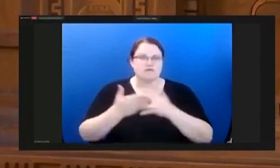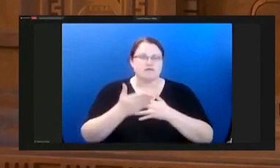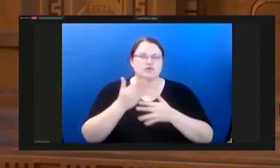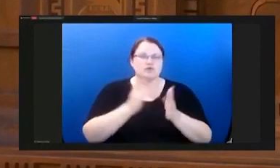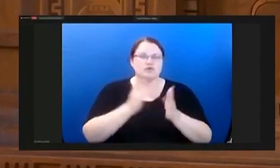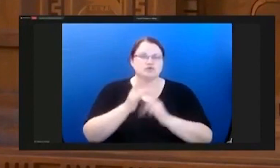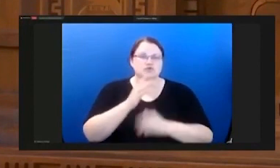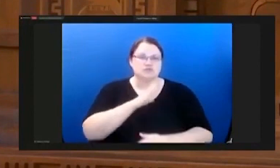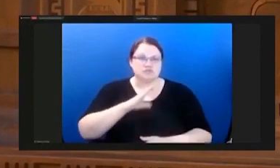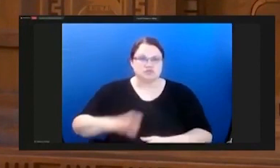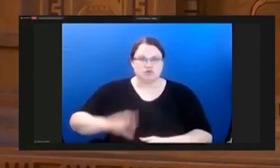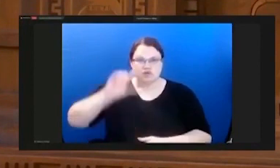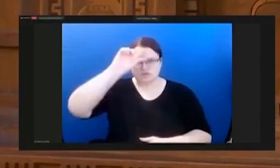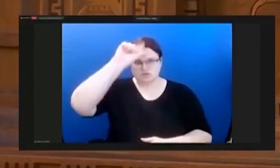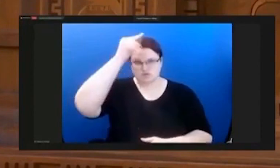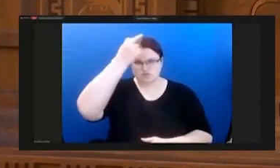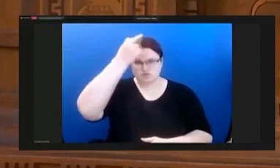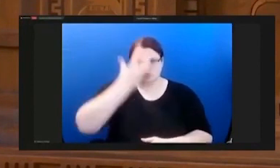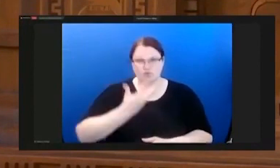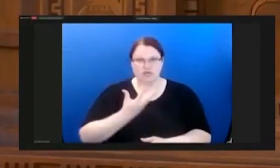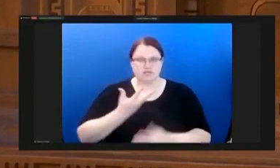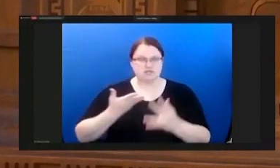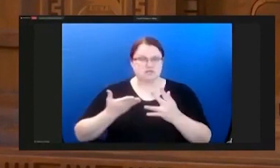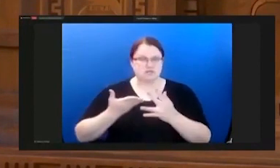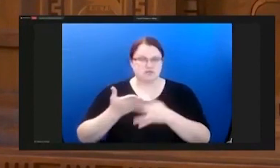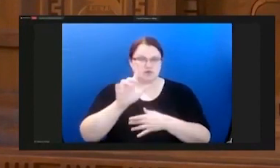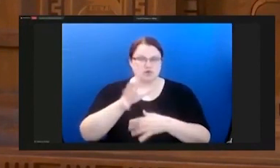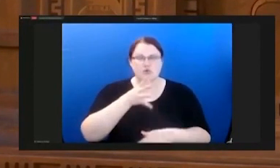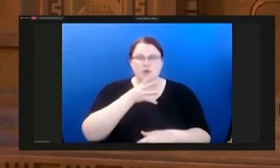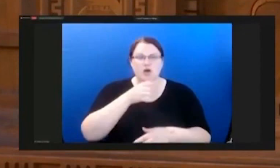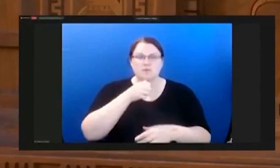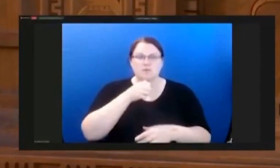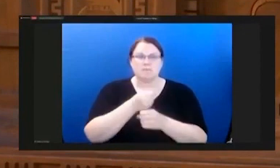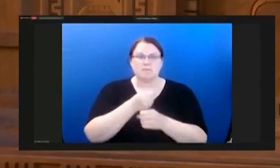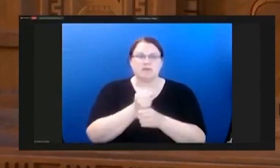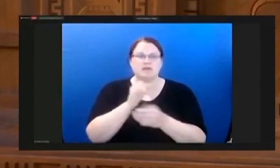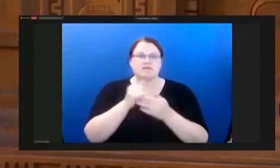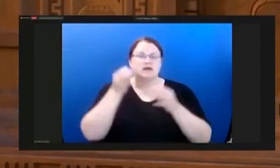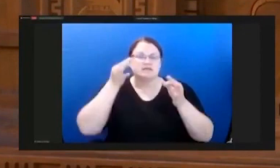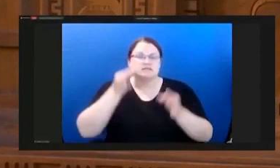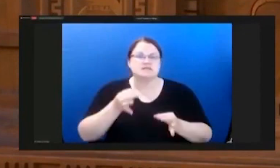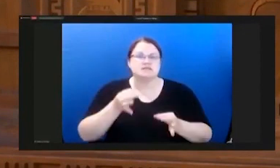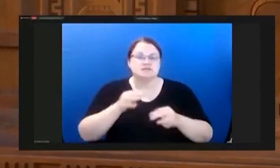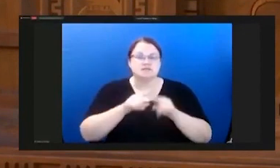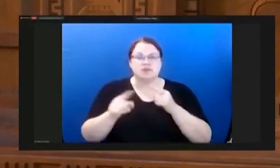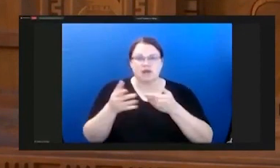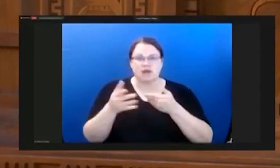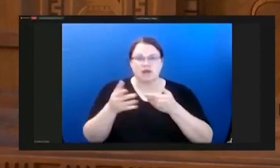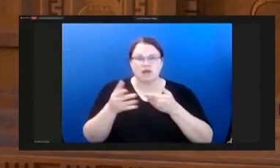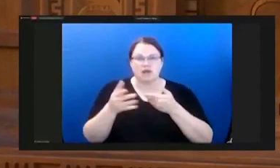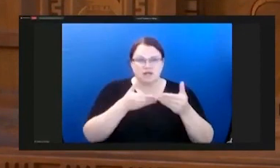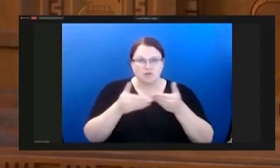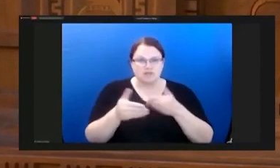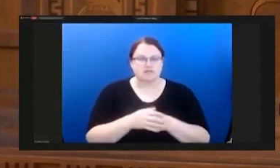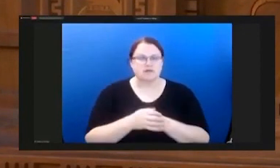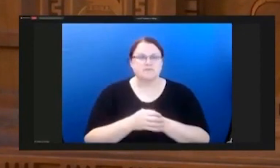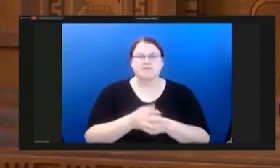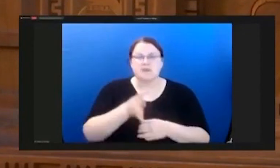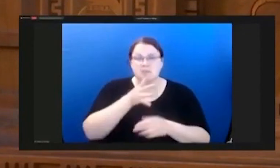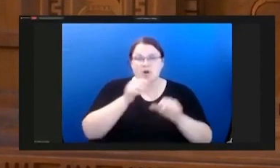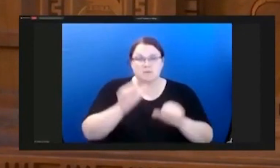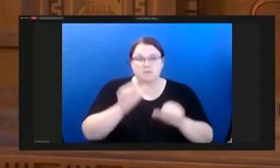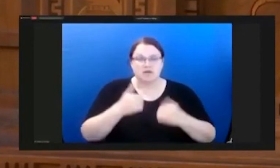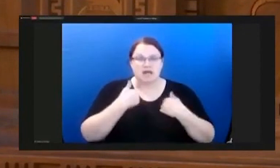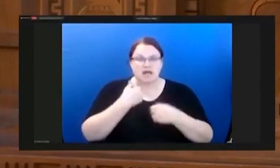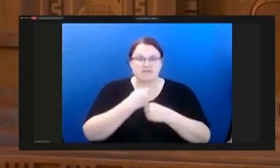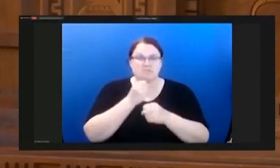through you to you by your mom not making that choice. But anyway, she could have made that choice. I wouldn't be